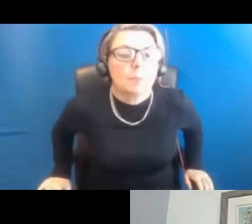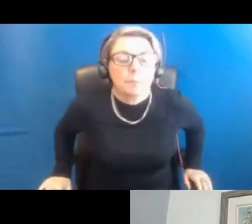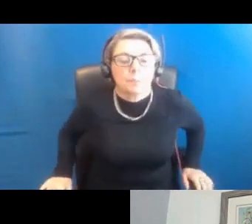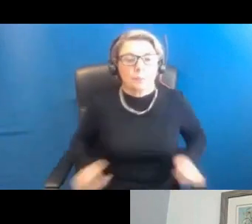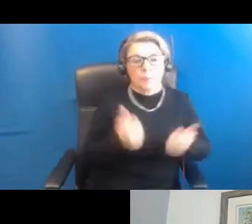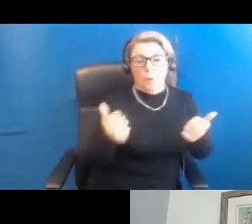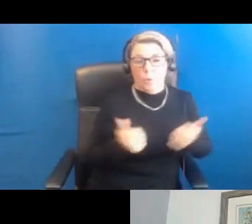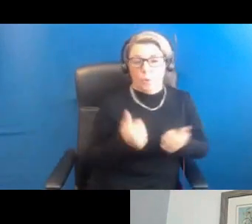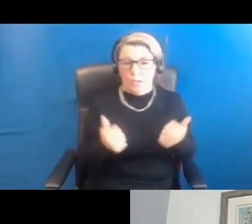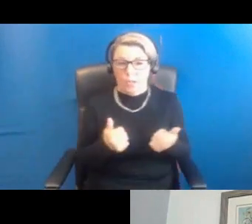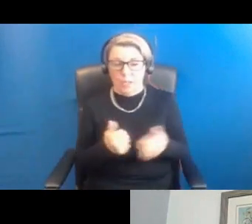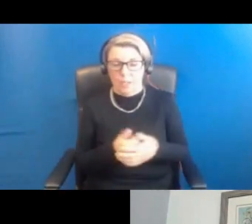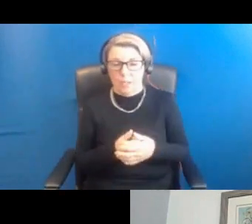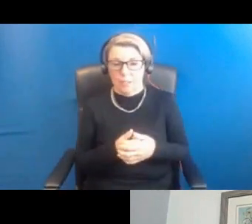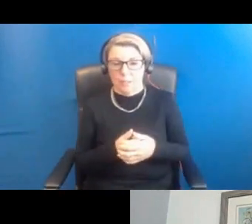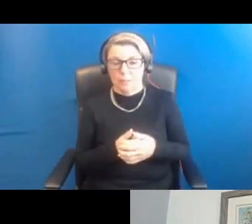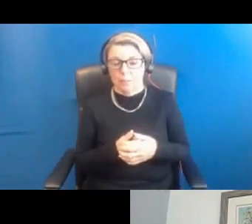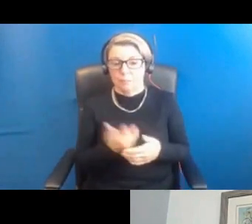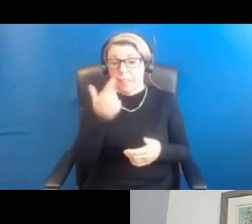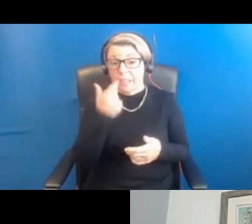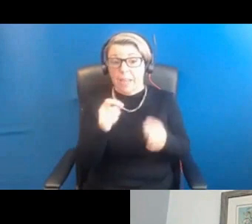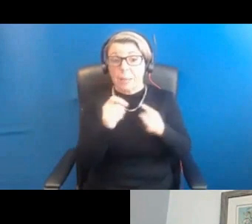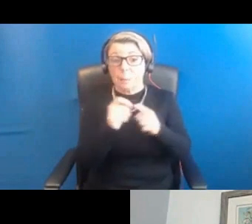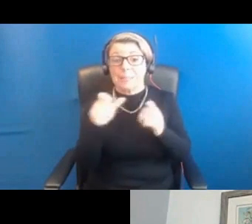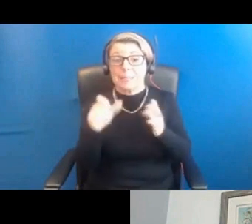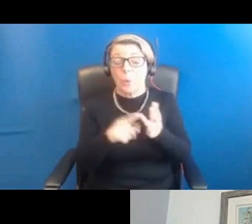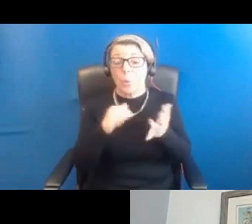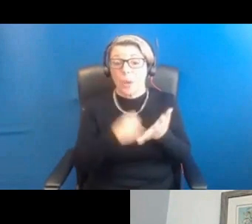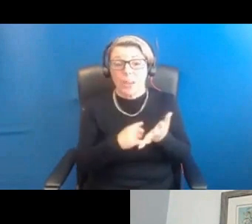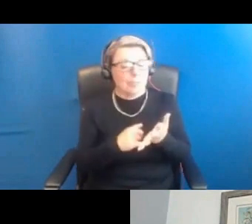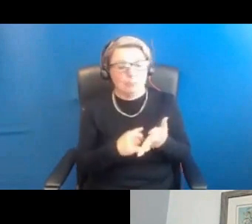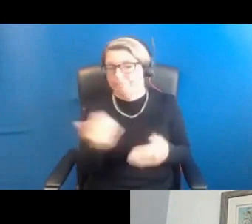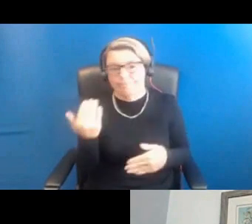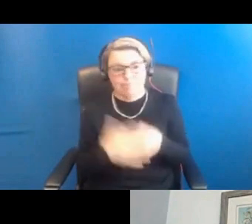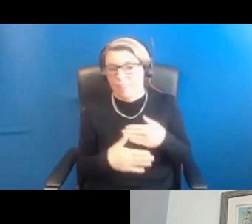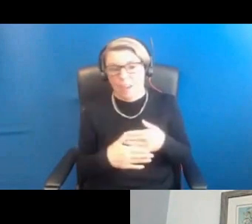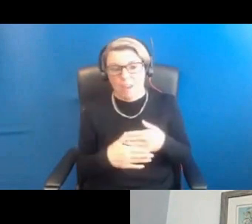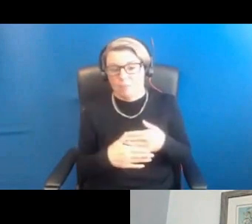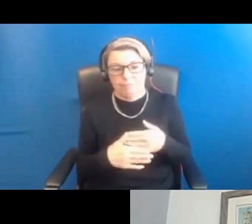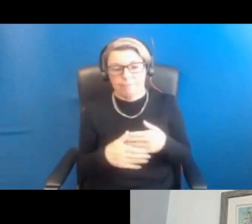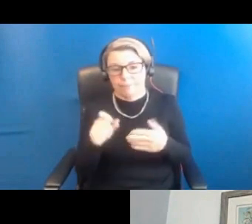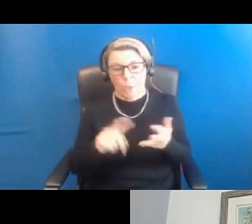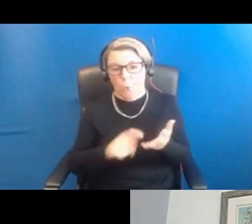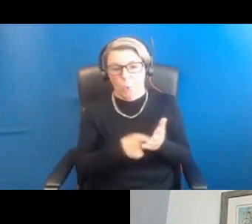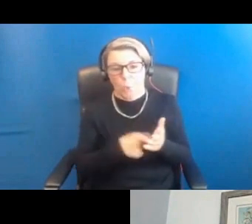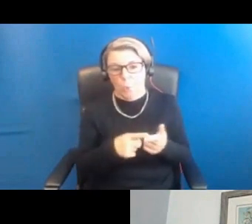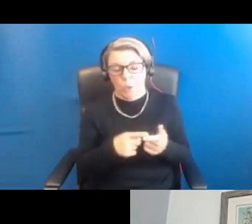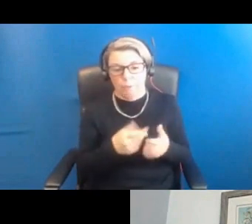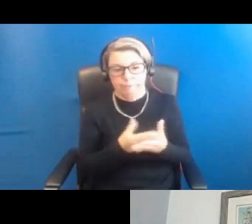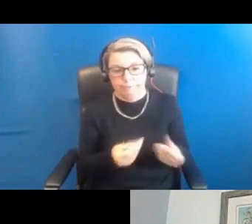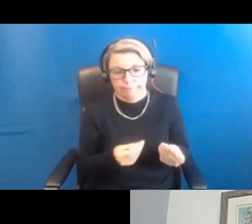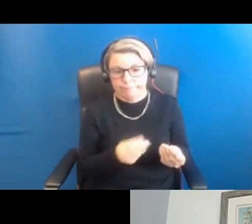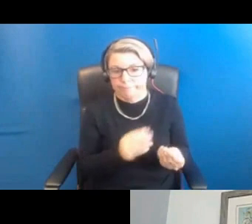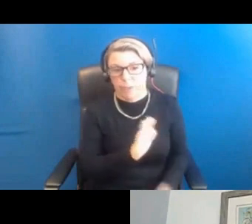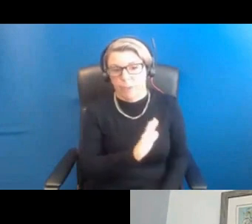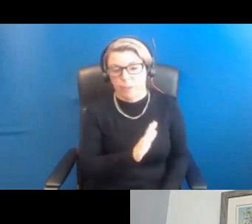first thing is, can PCOS be cured? Well, PCOS is never going to be cured, but it is very likely that there are people with very